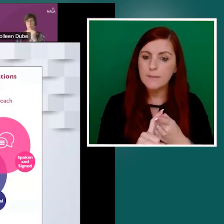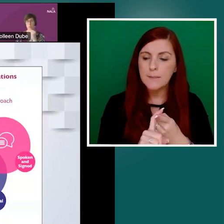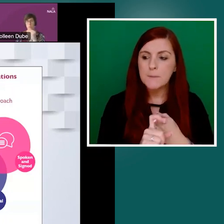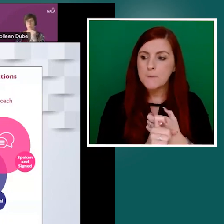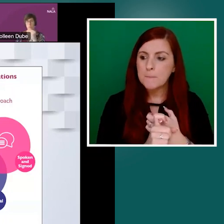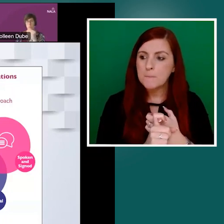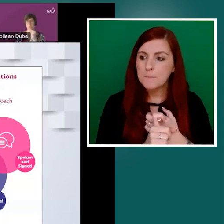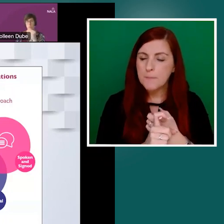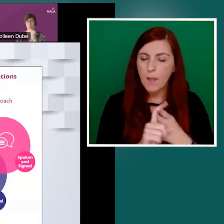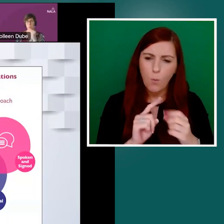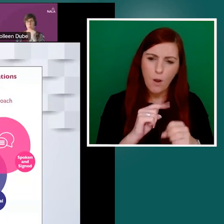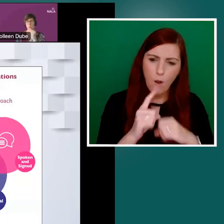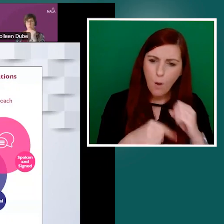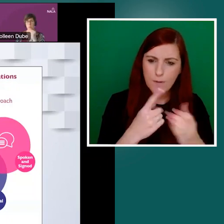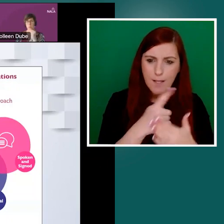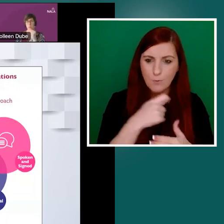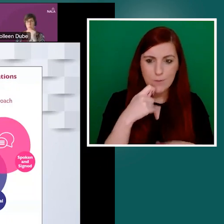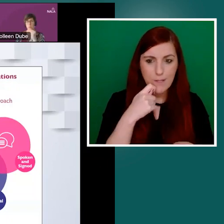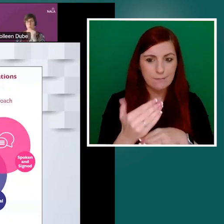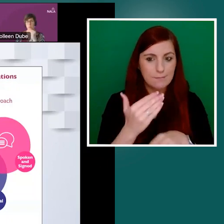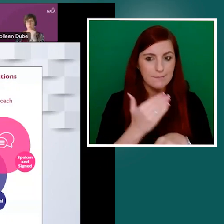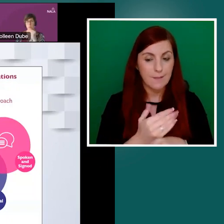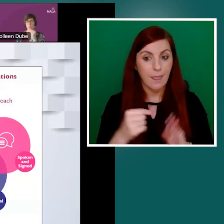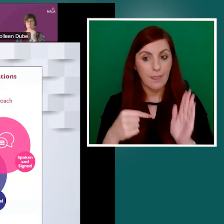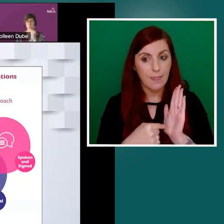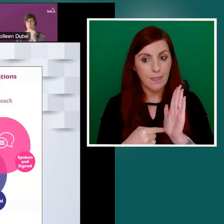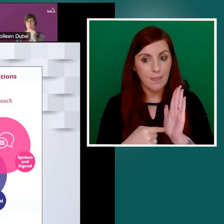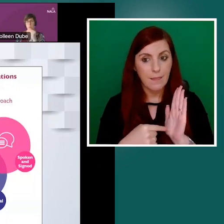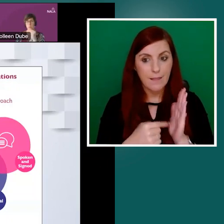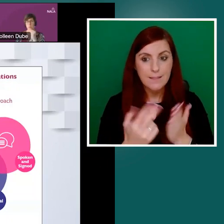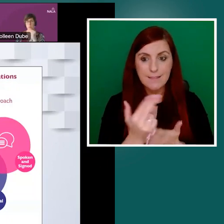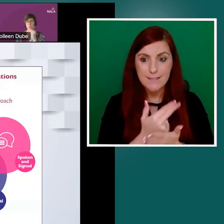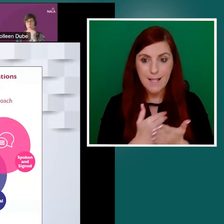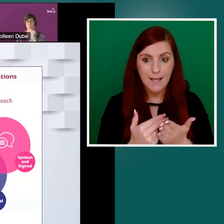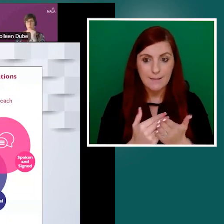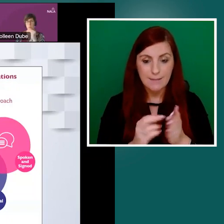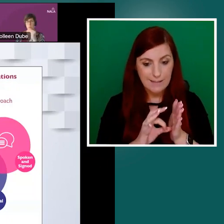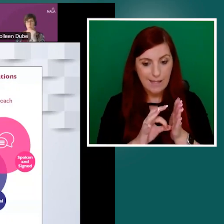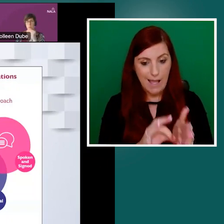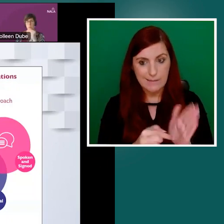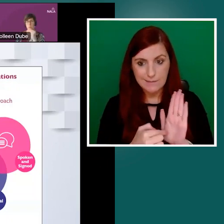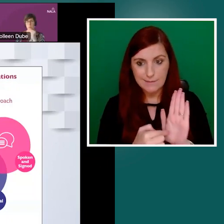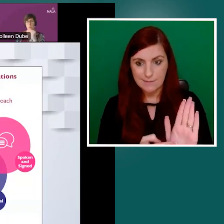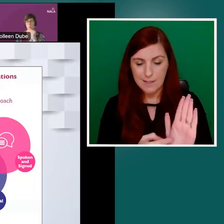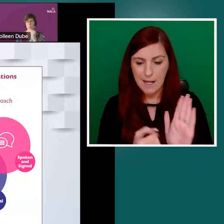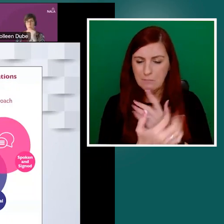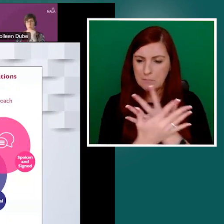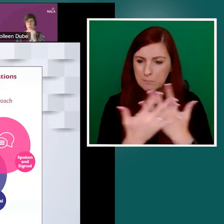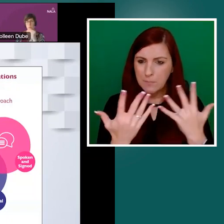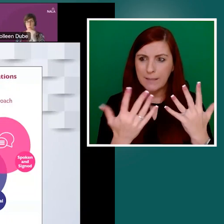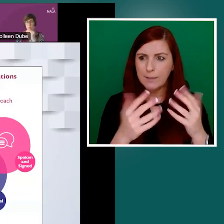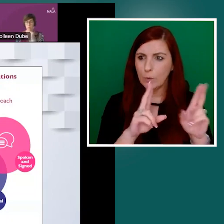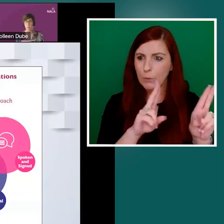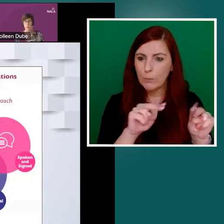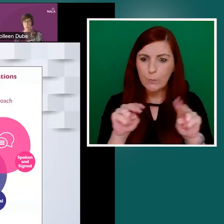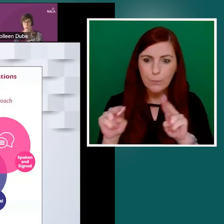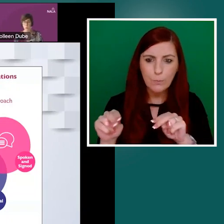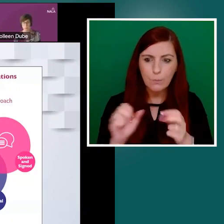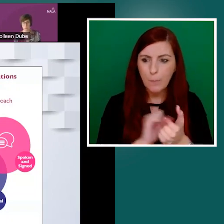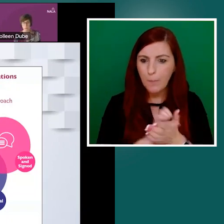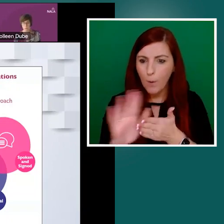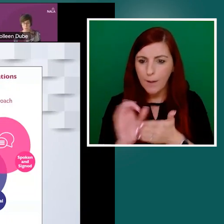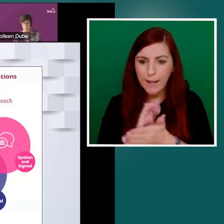there's been many, many new publications of different types of design guidance related to communications appearing,